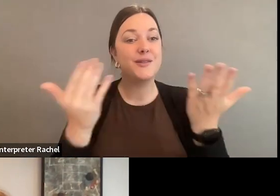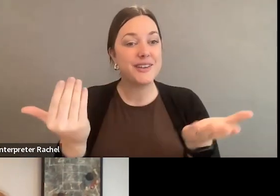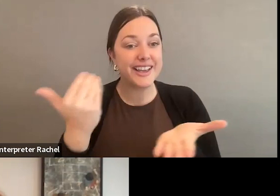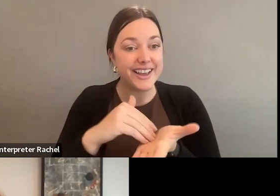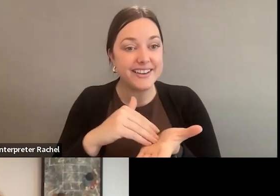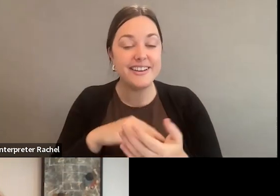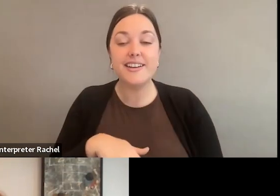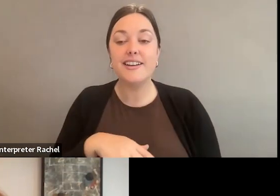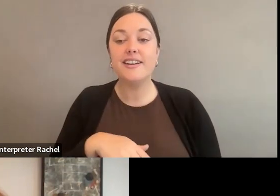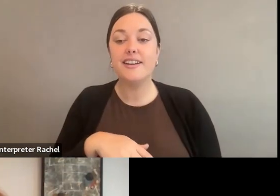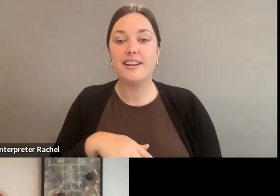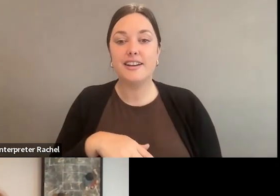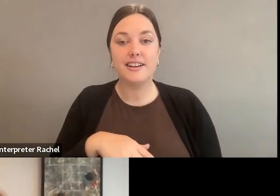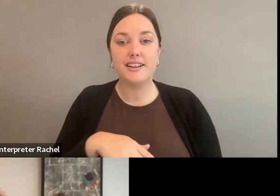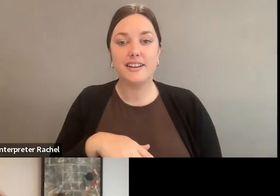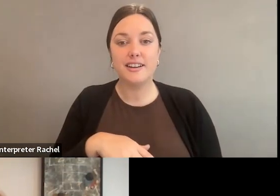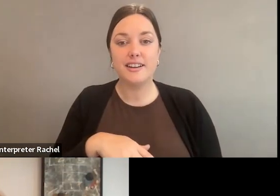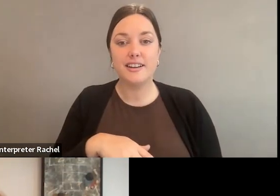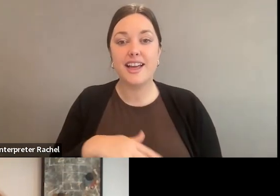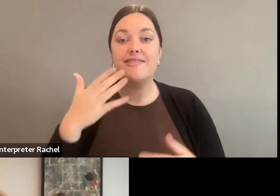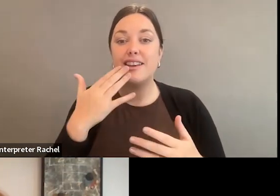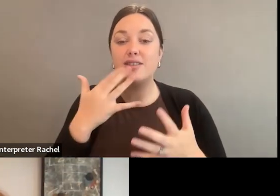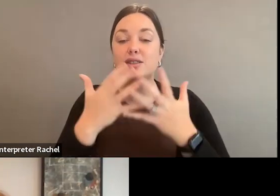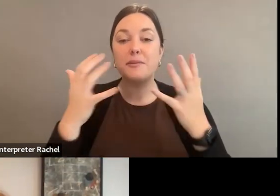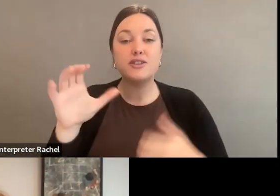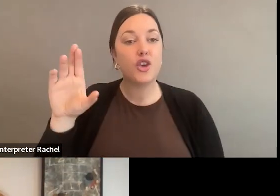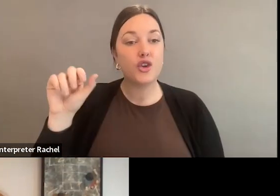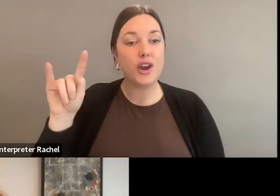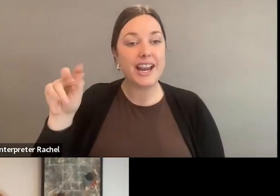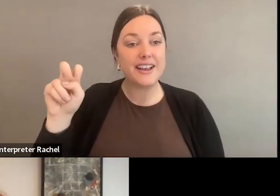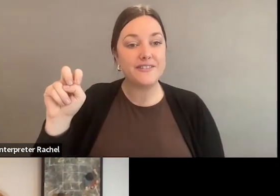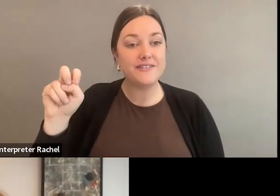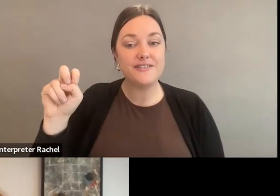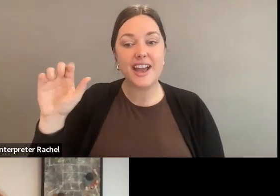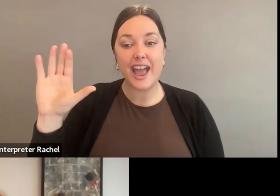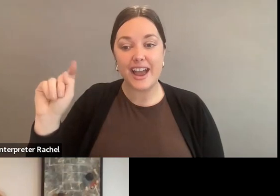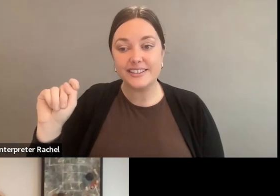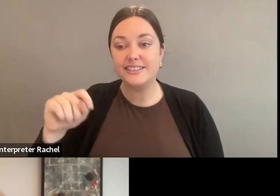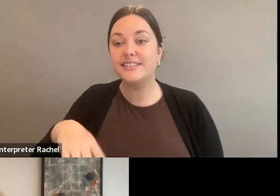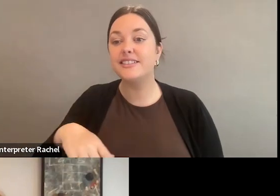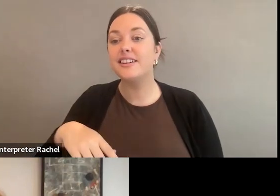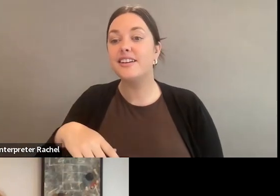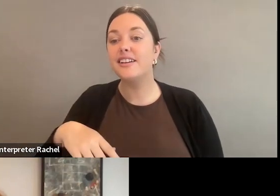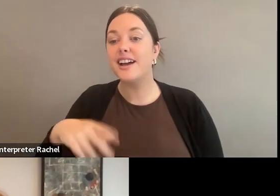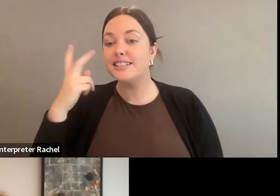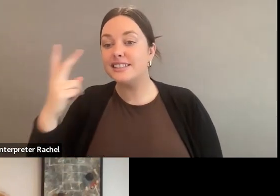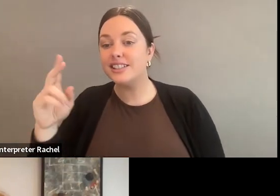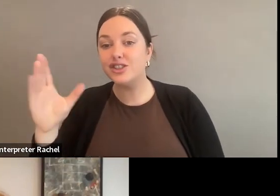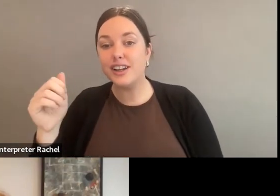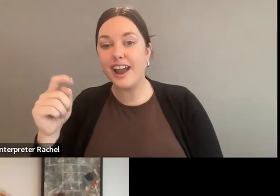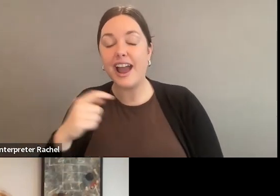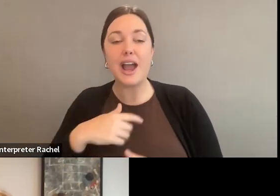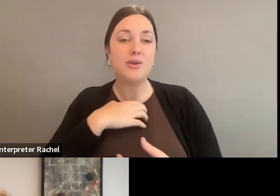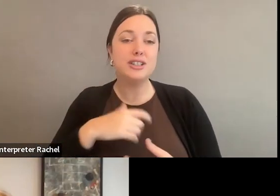And I got to, you know, thank you for the creative act in the chat. Thanks, everybody. I wish I could stay, but I have overlapping